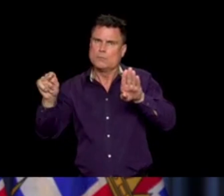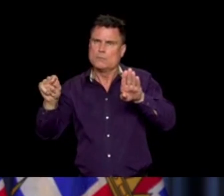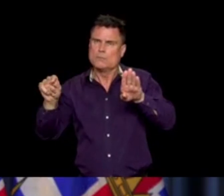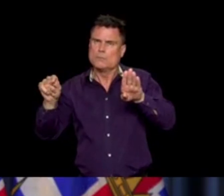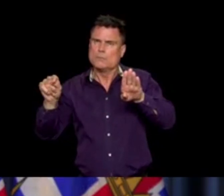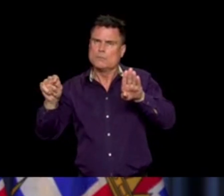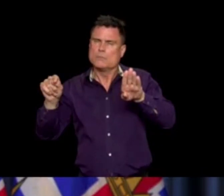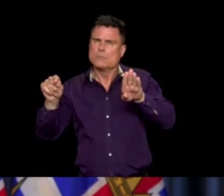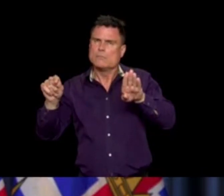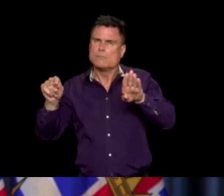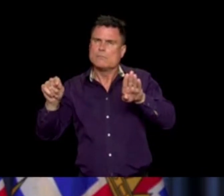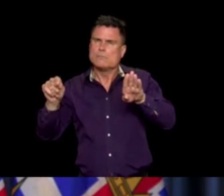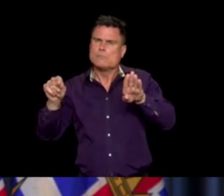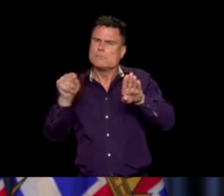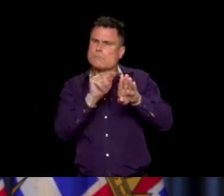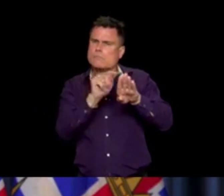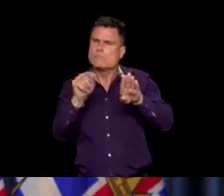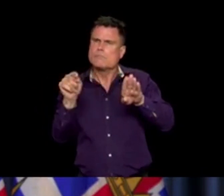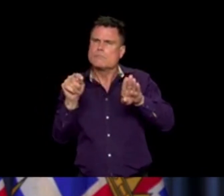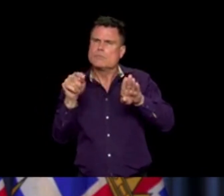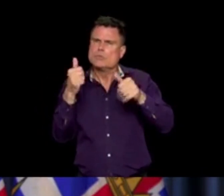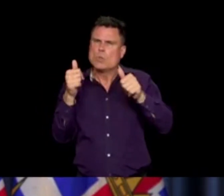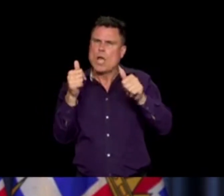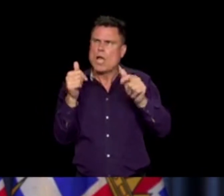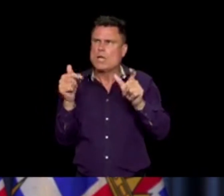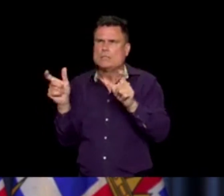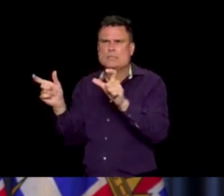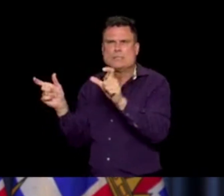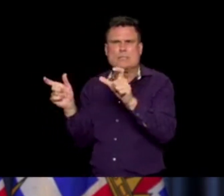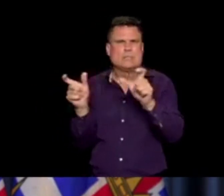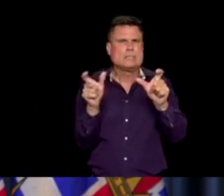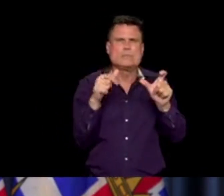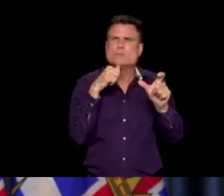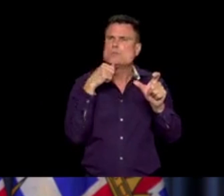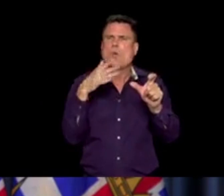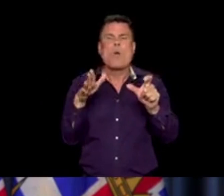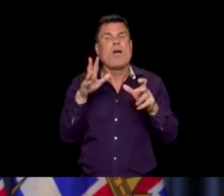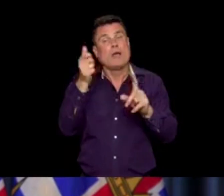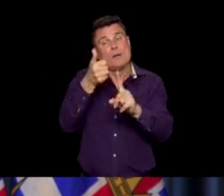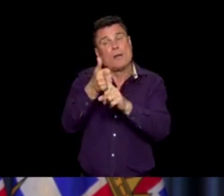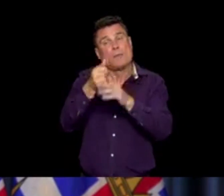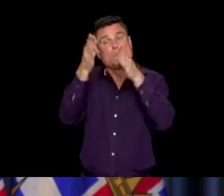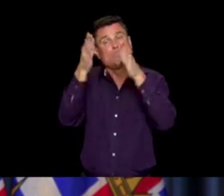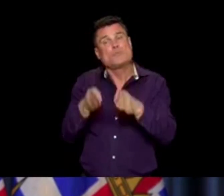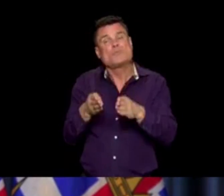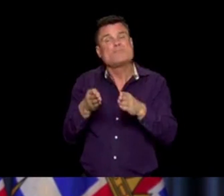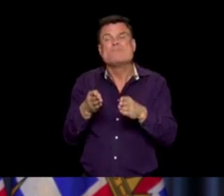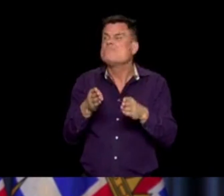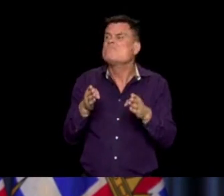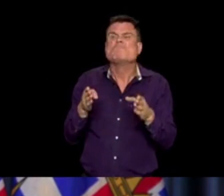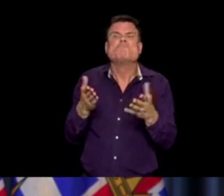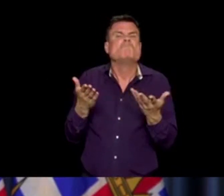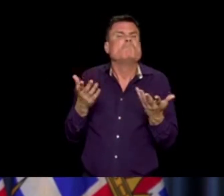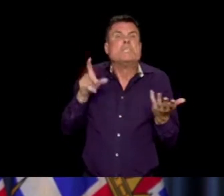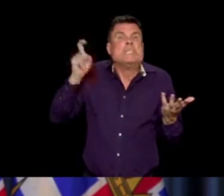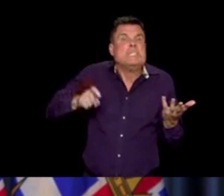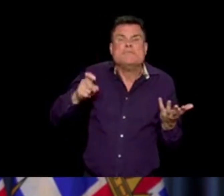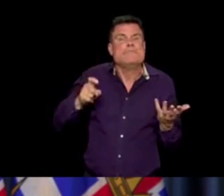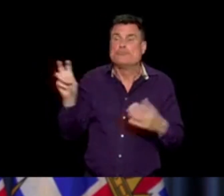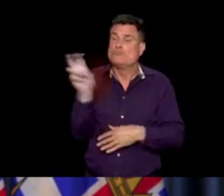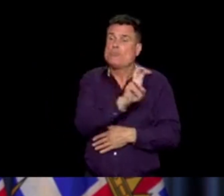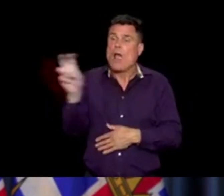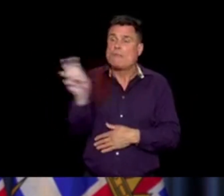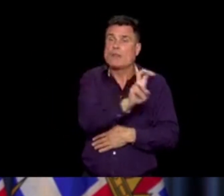to a degree non-essential travel or overnight travel. So it's just a prudent step that's being taken. It's also being done to assure